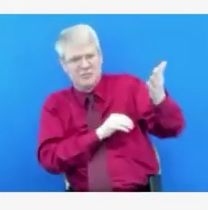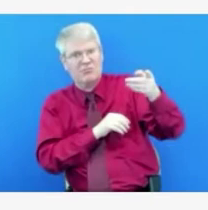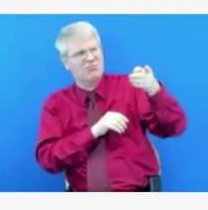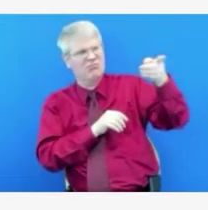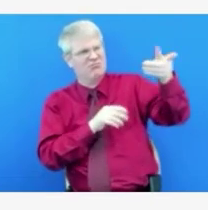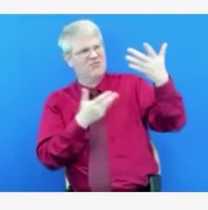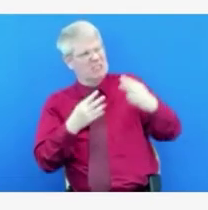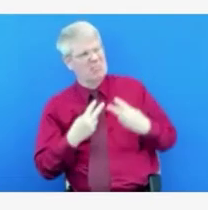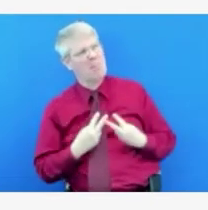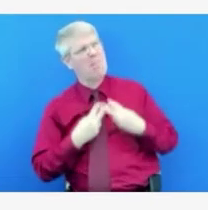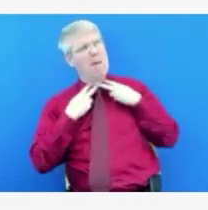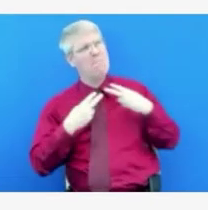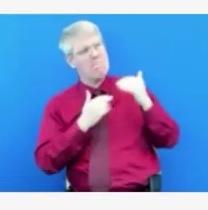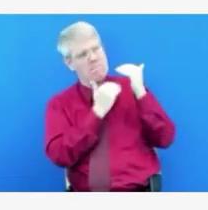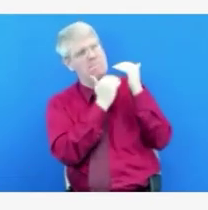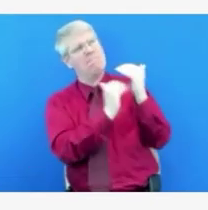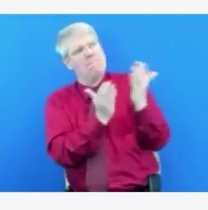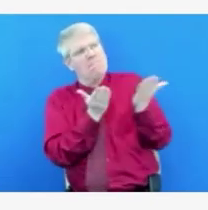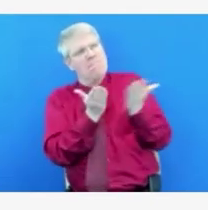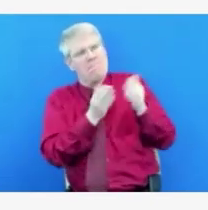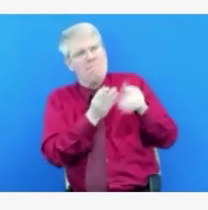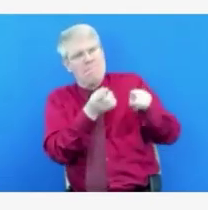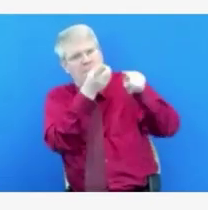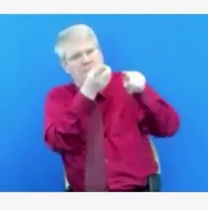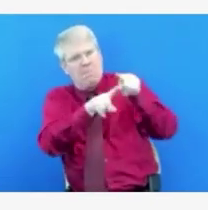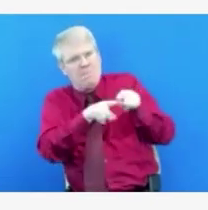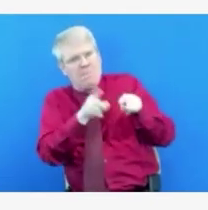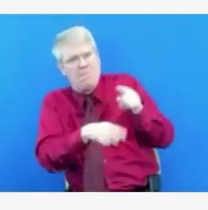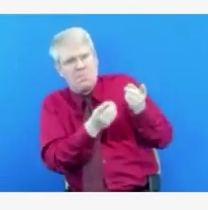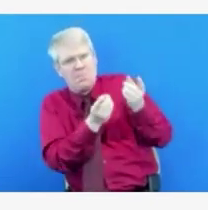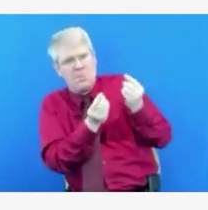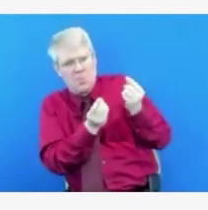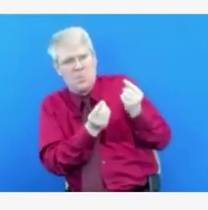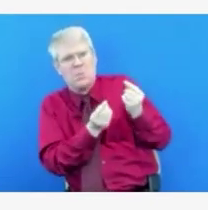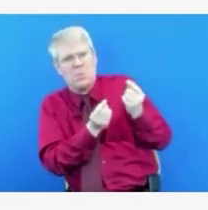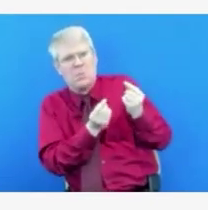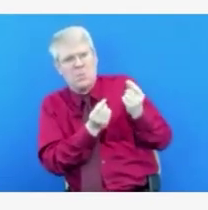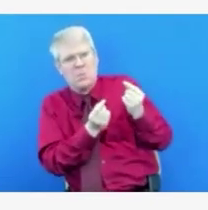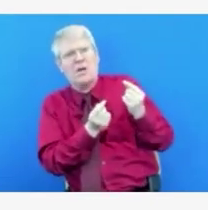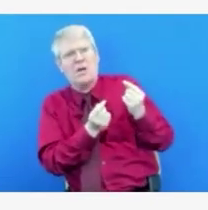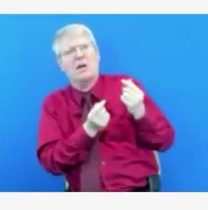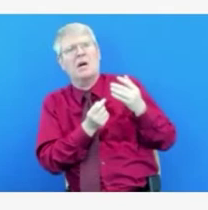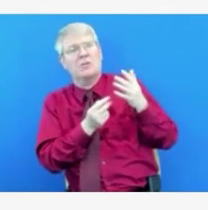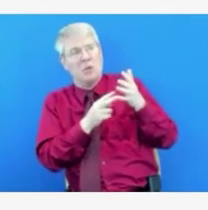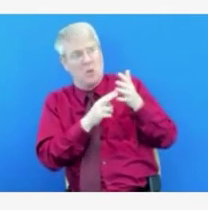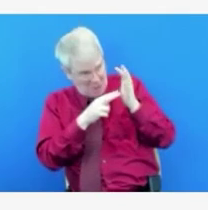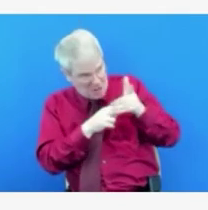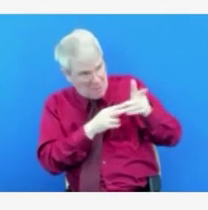have big spikes? What does that reality look like?